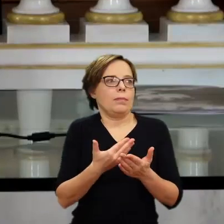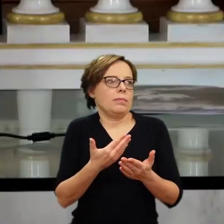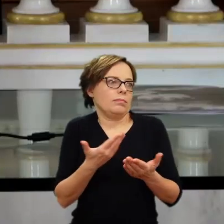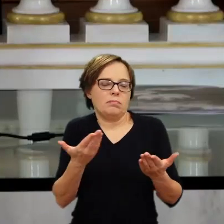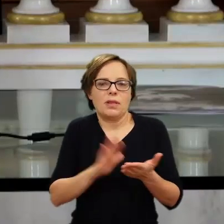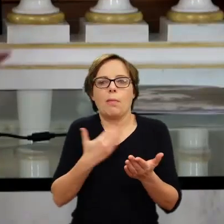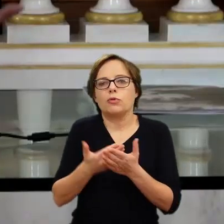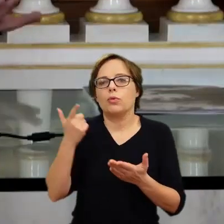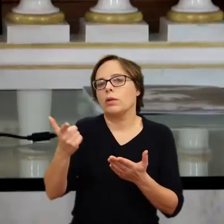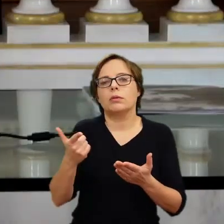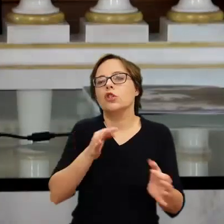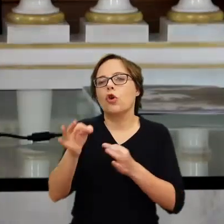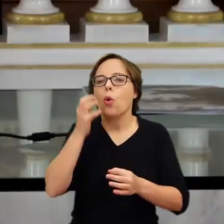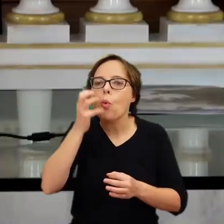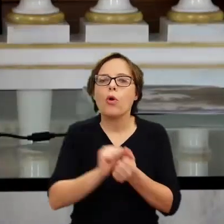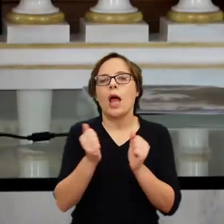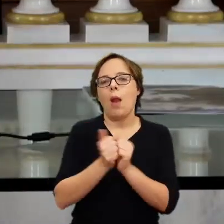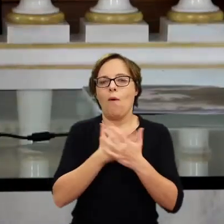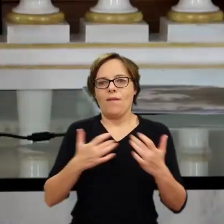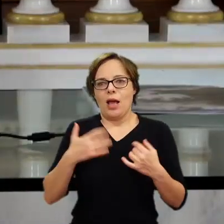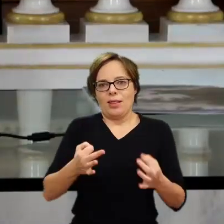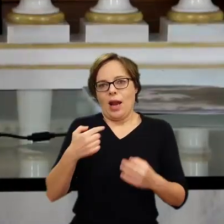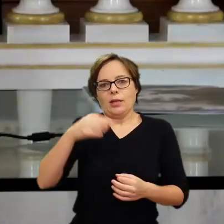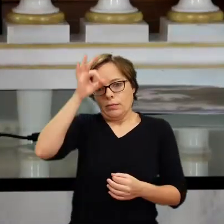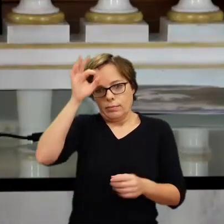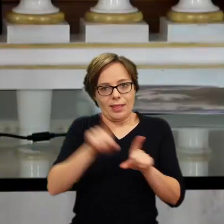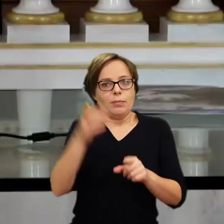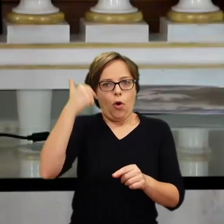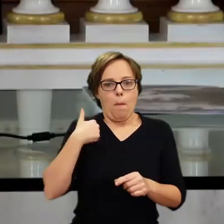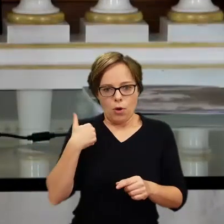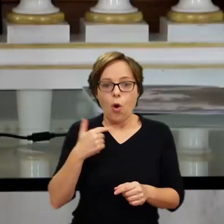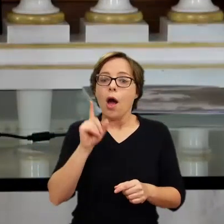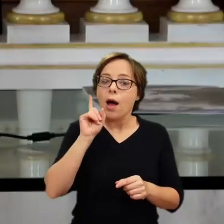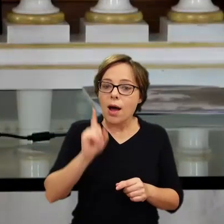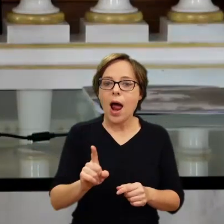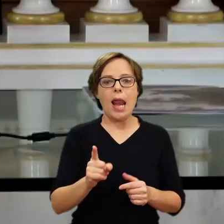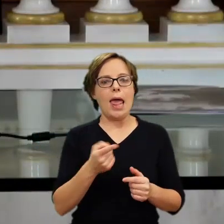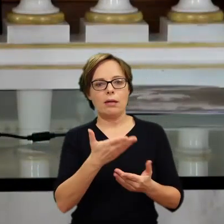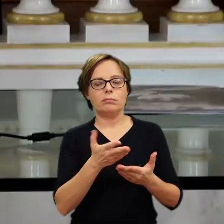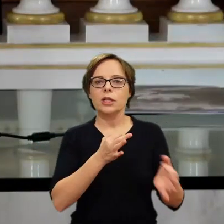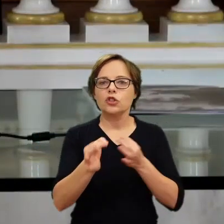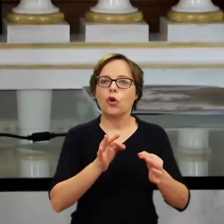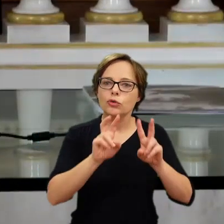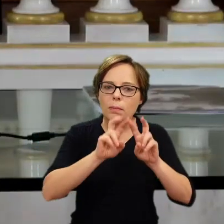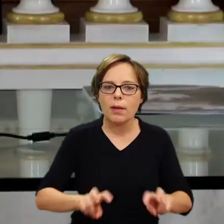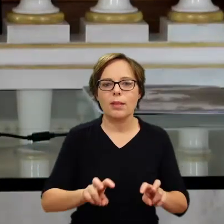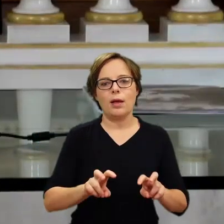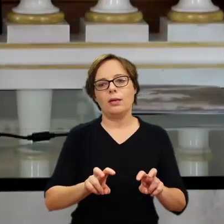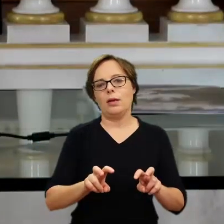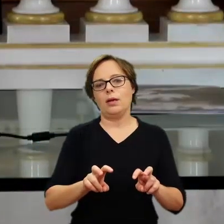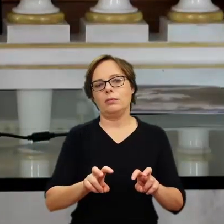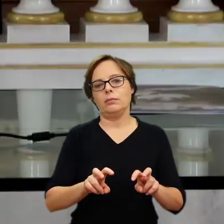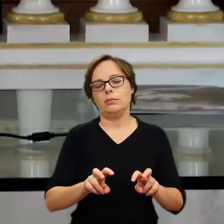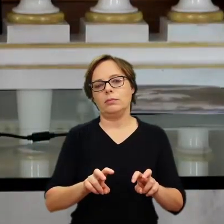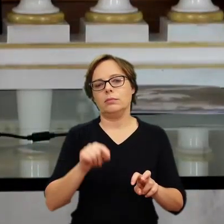now or even Hungarian. But that is part of, you know, the way that historical research brings